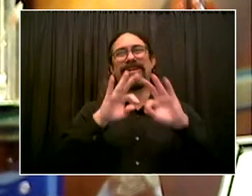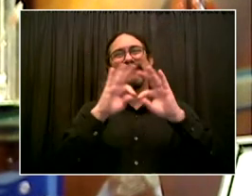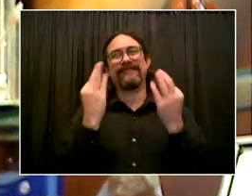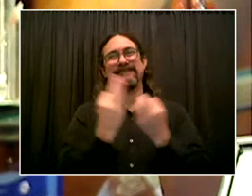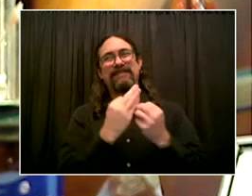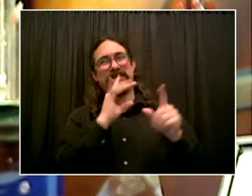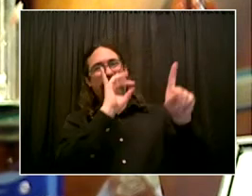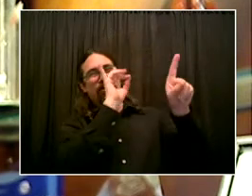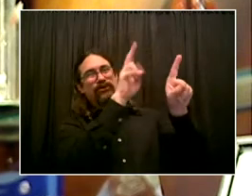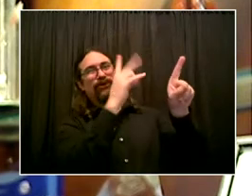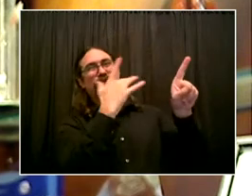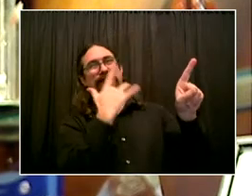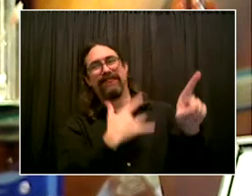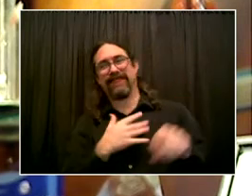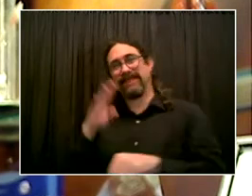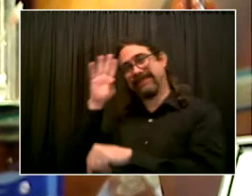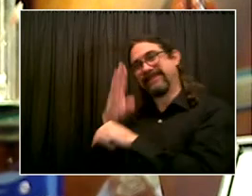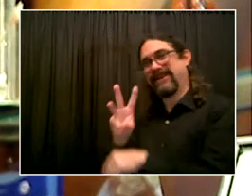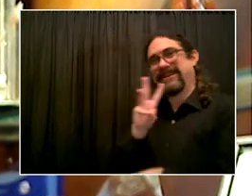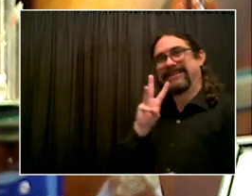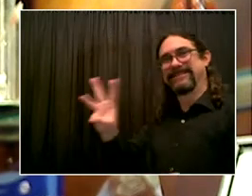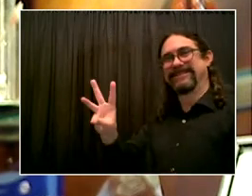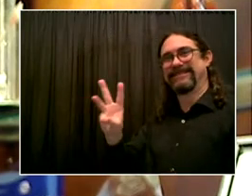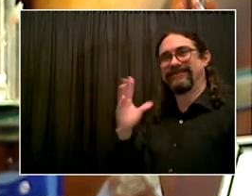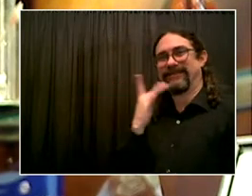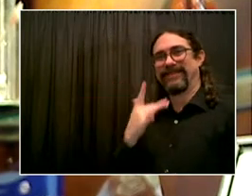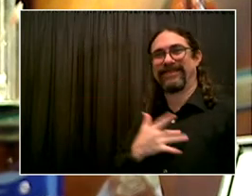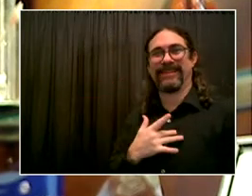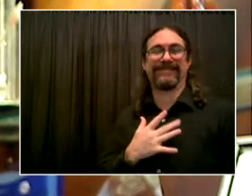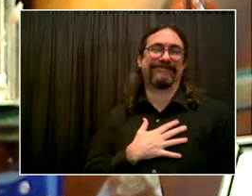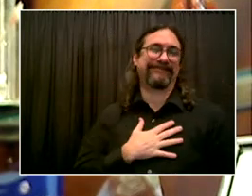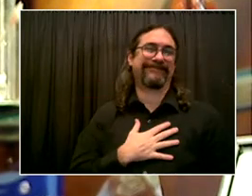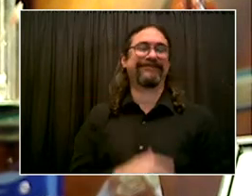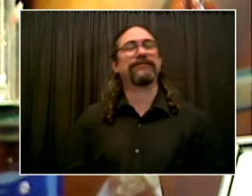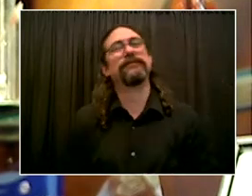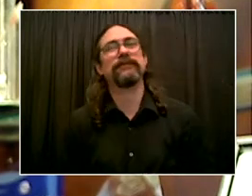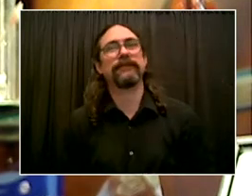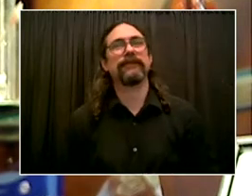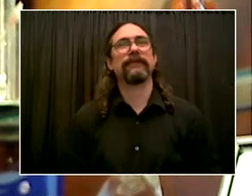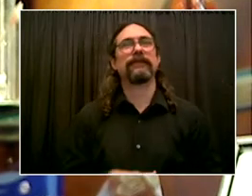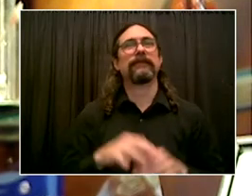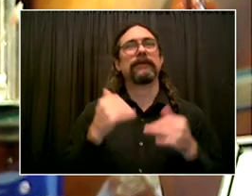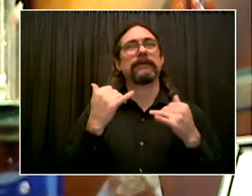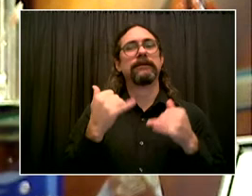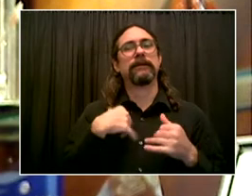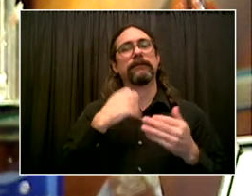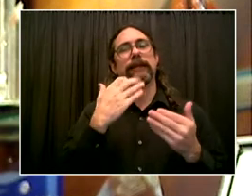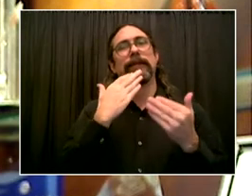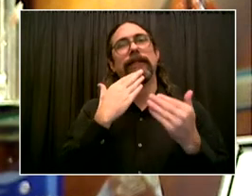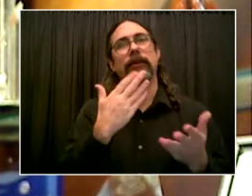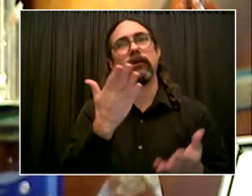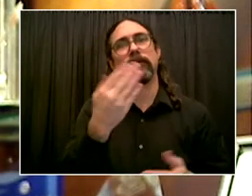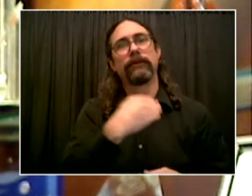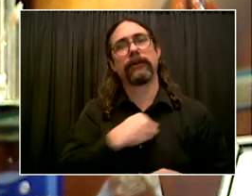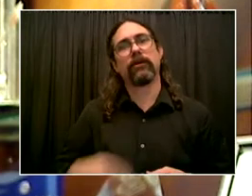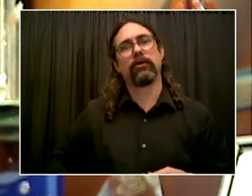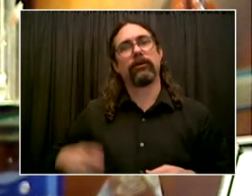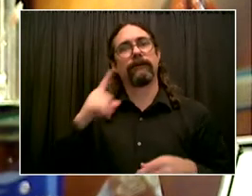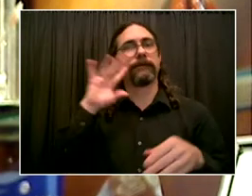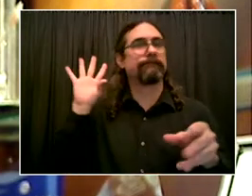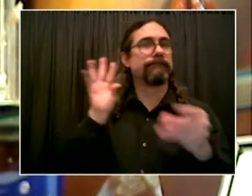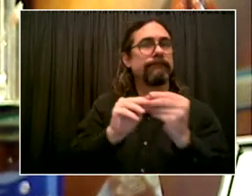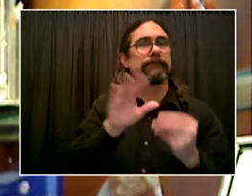your leadership here because we know that mandates do work. And just as we now are finding out about